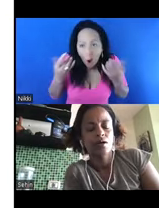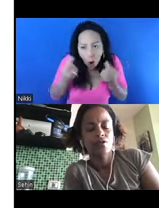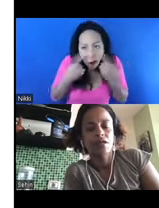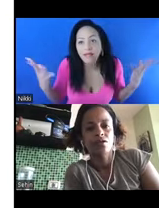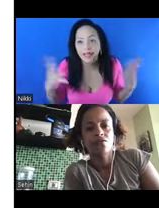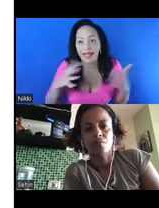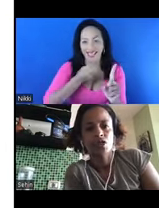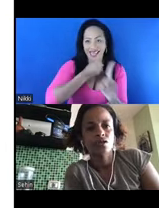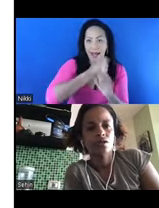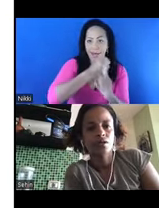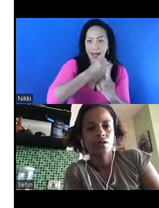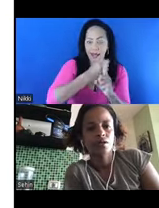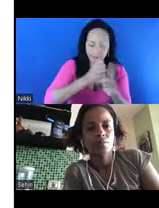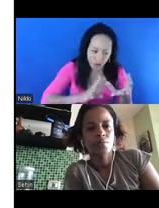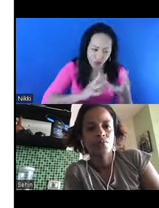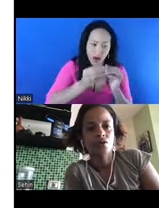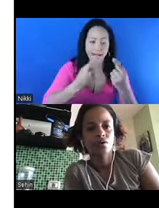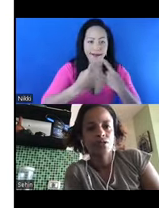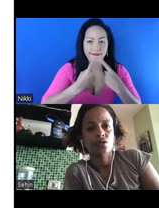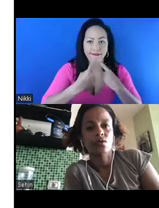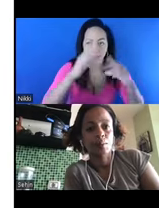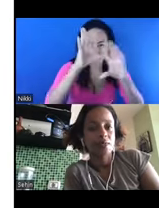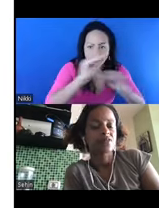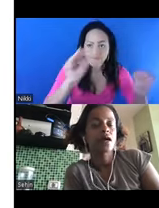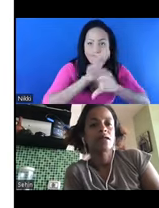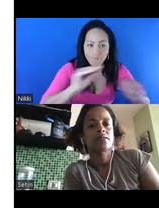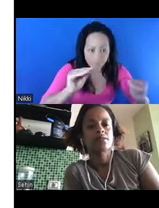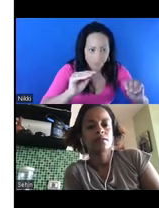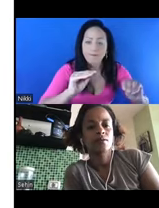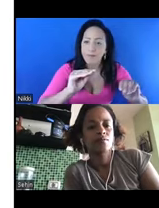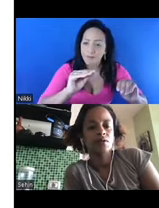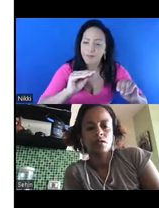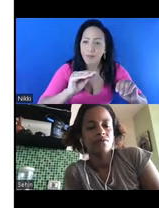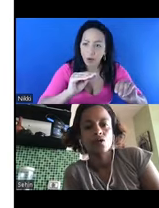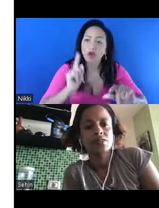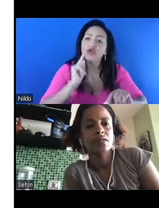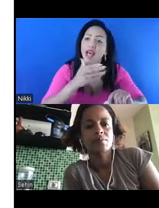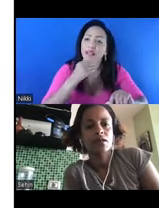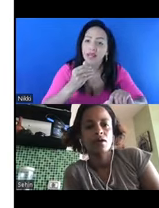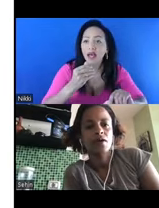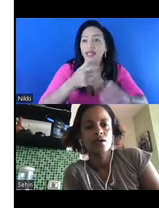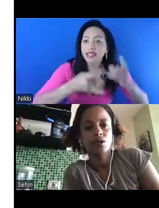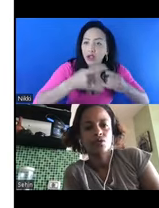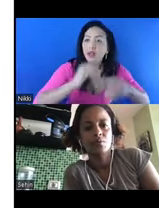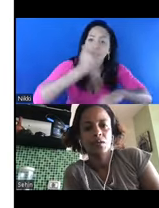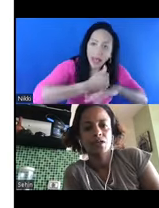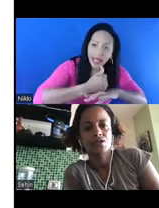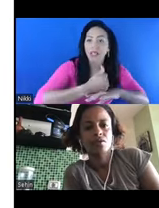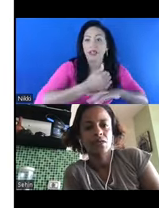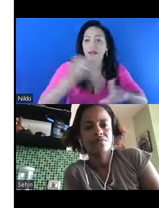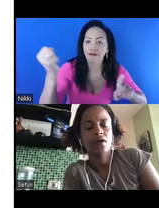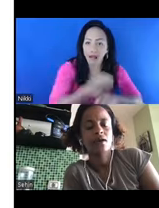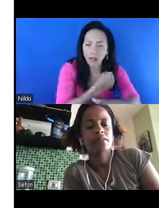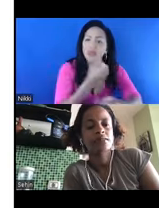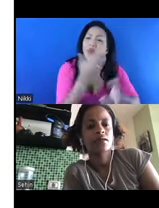creating information on sexual-based violence, even concepts clarifying what do we mean by